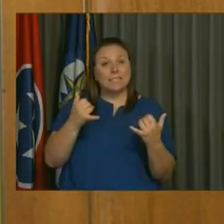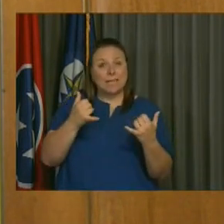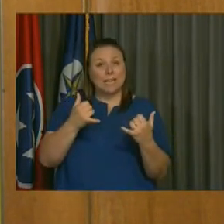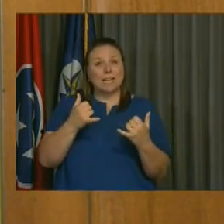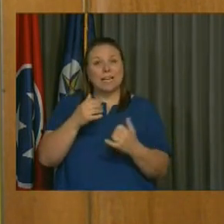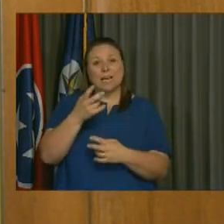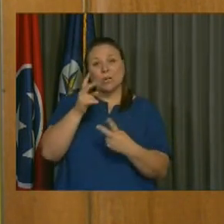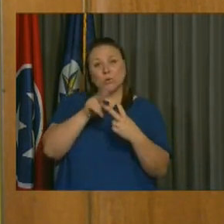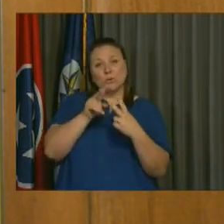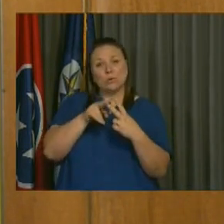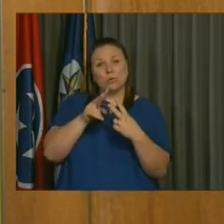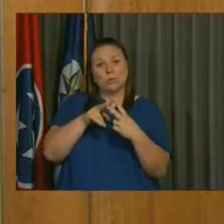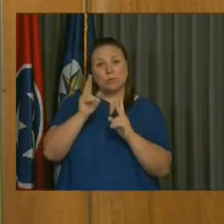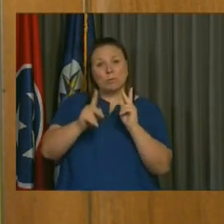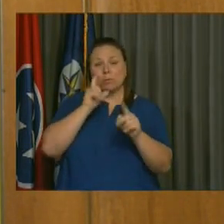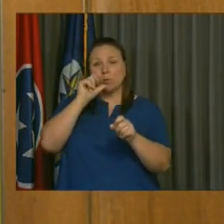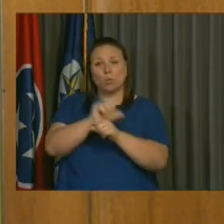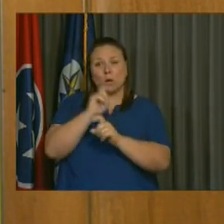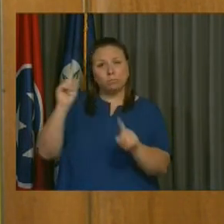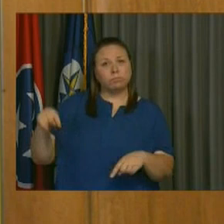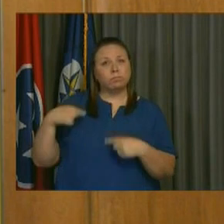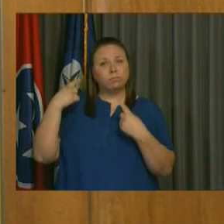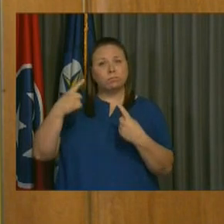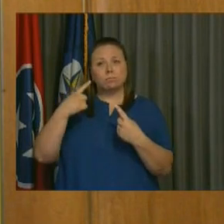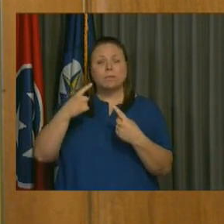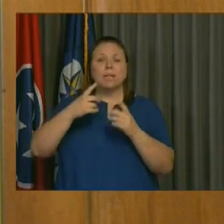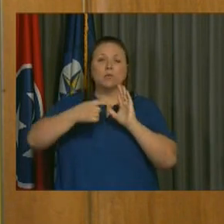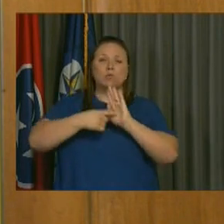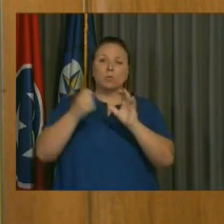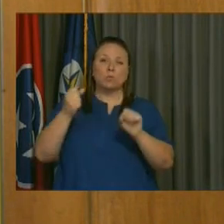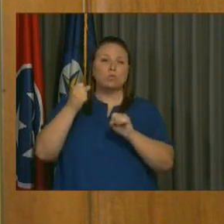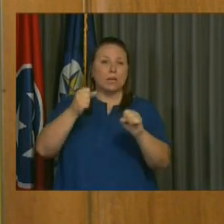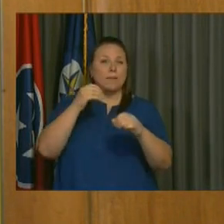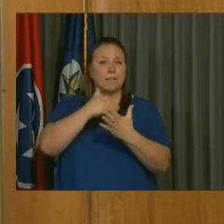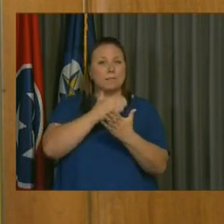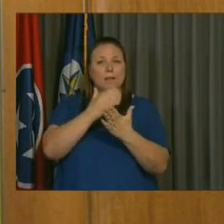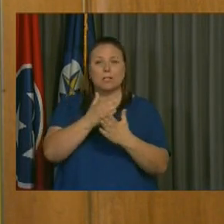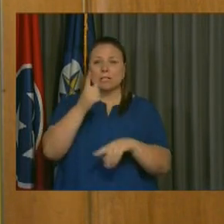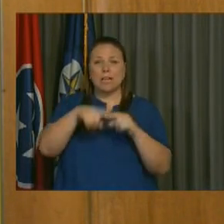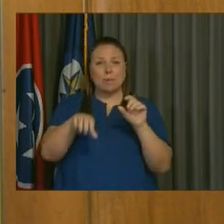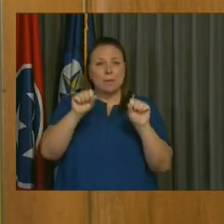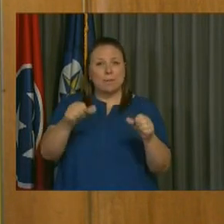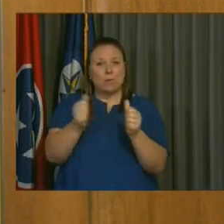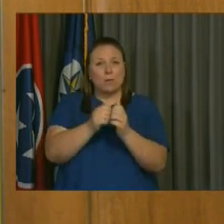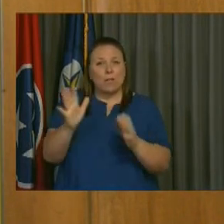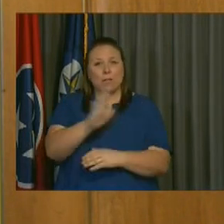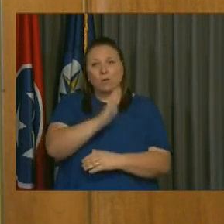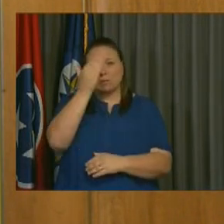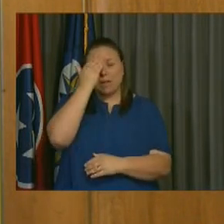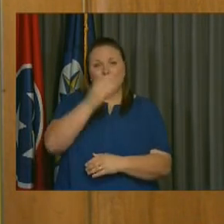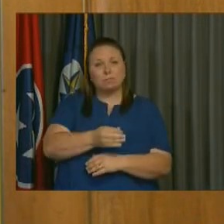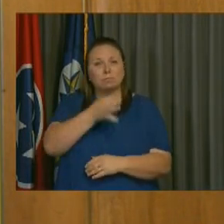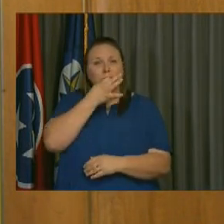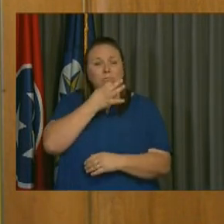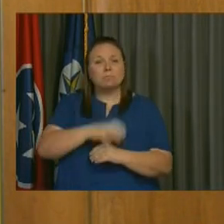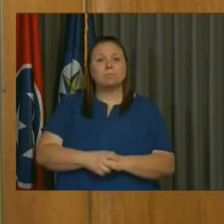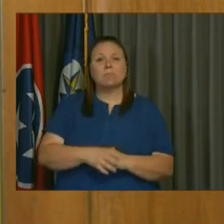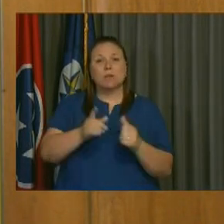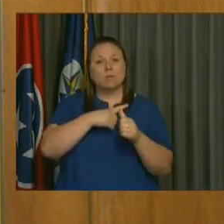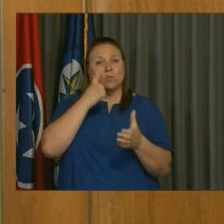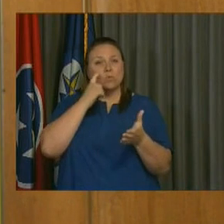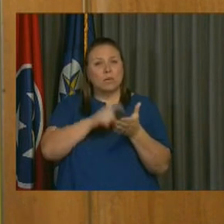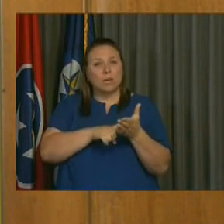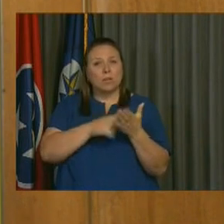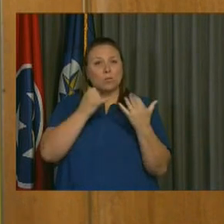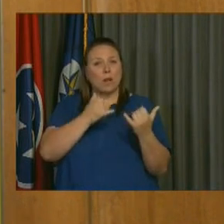in person by two veterans of Metro Finance, and the strength of this budget would not be possible without their knowledge and experience. And first I'd like to